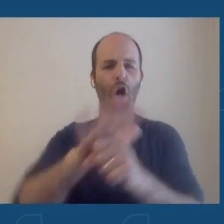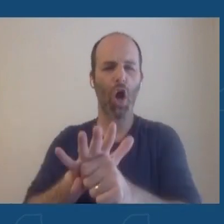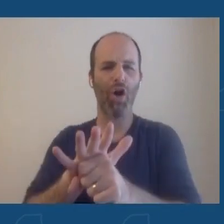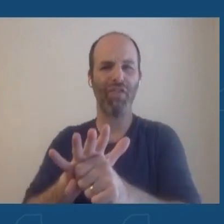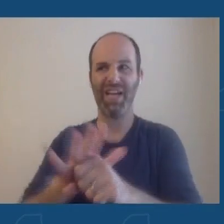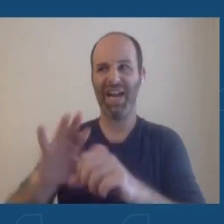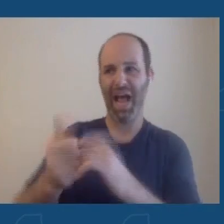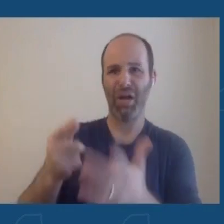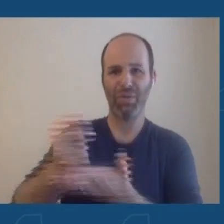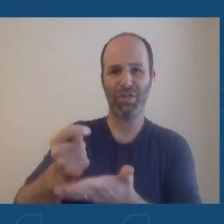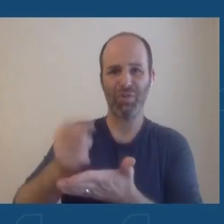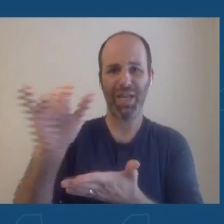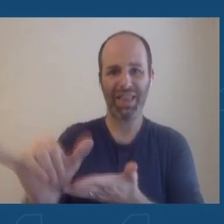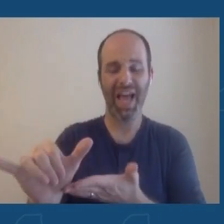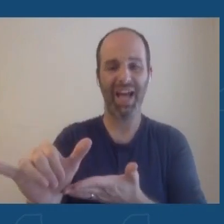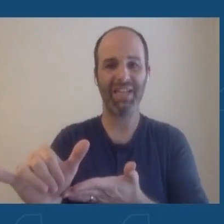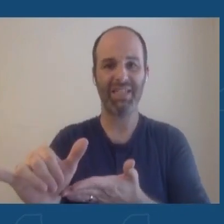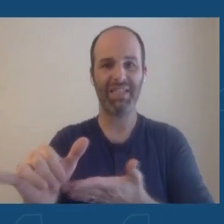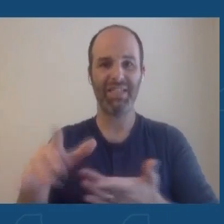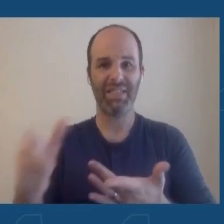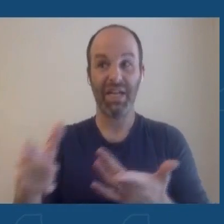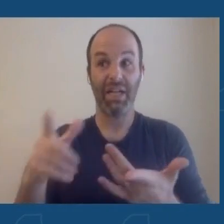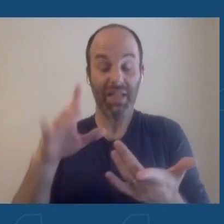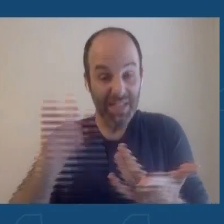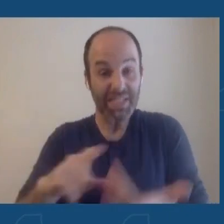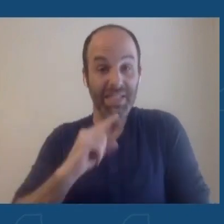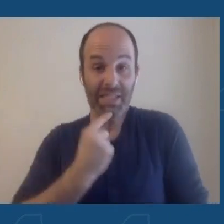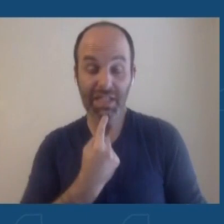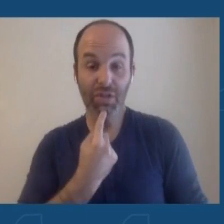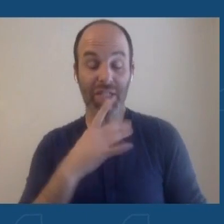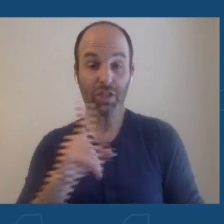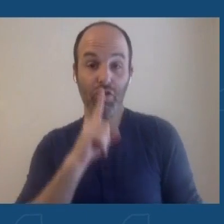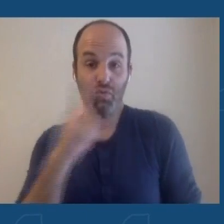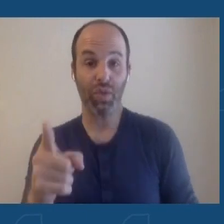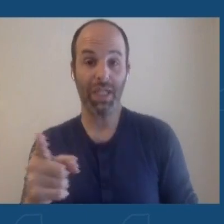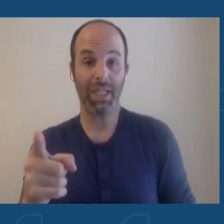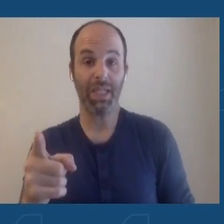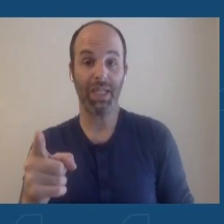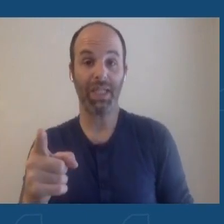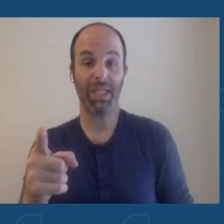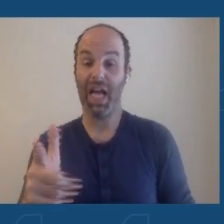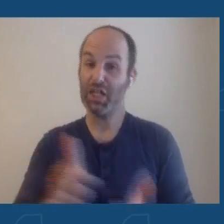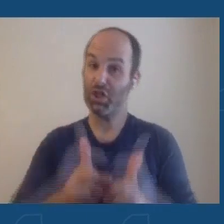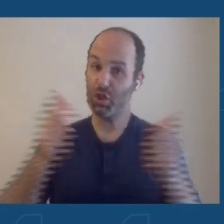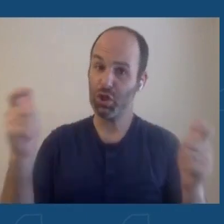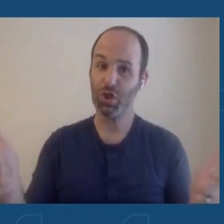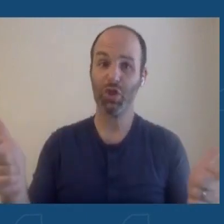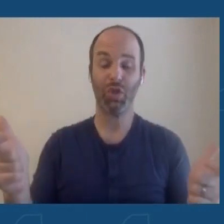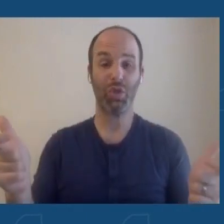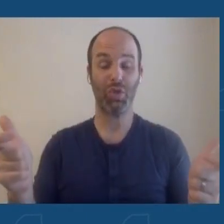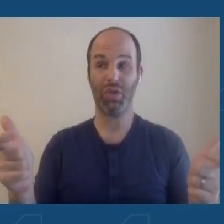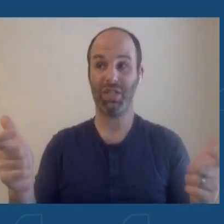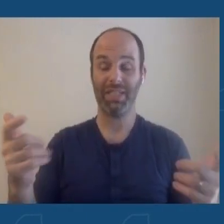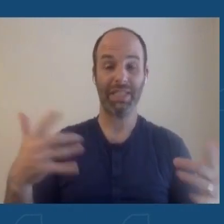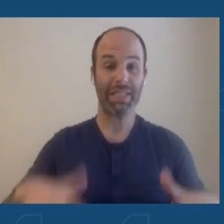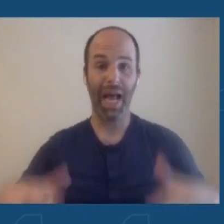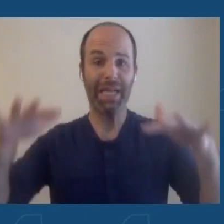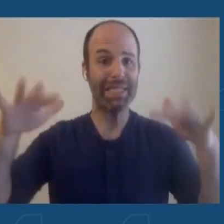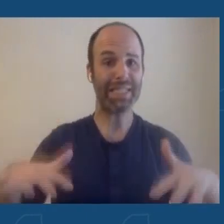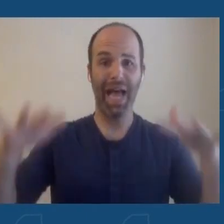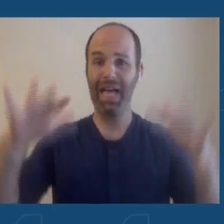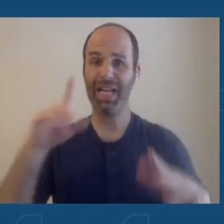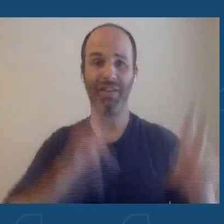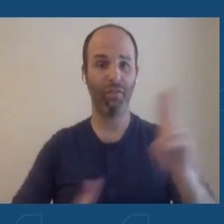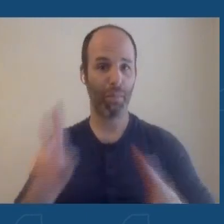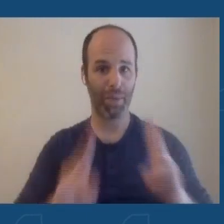seriously and recognize that these are real and it's a huge source of anxiety for people who are dealing with this, but they need